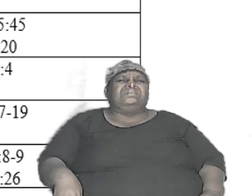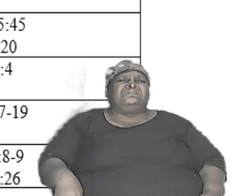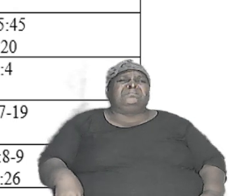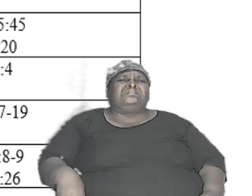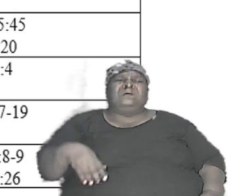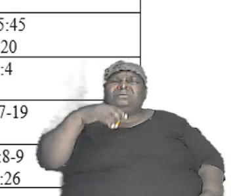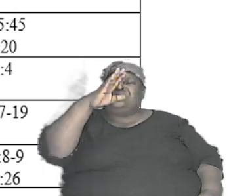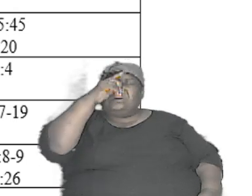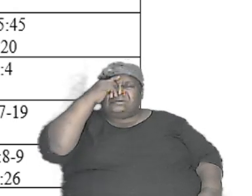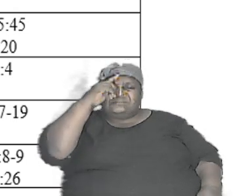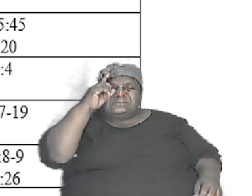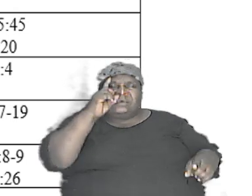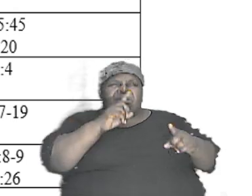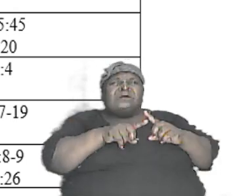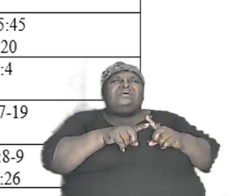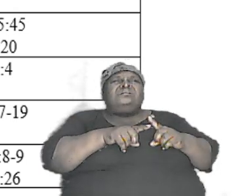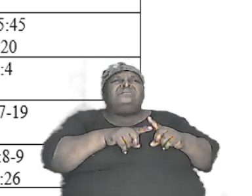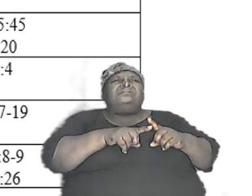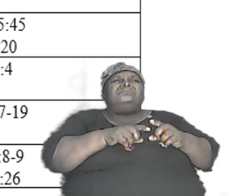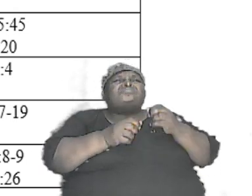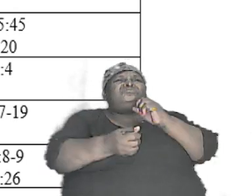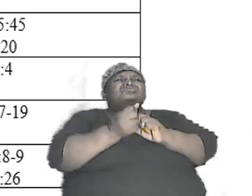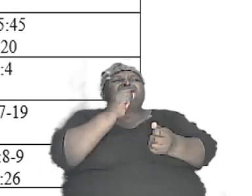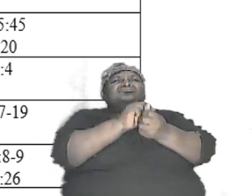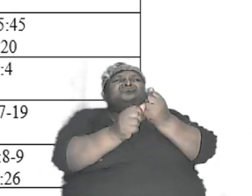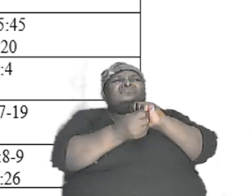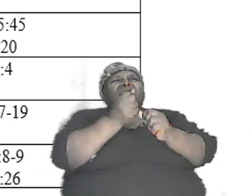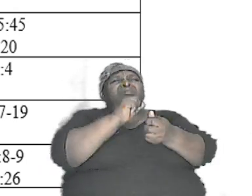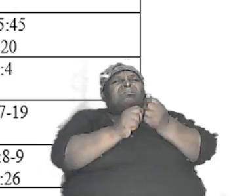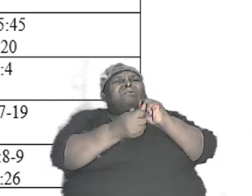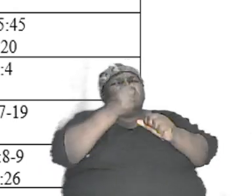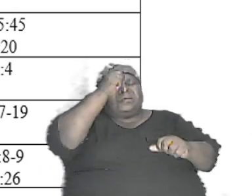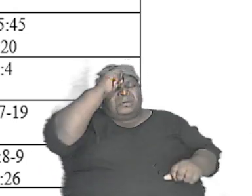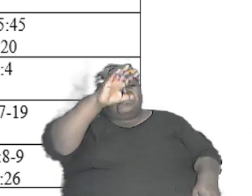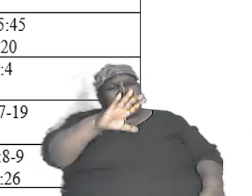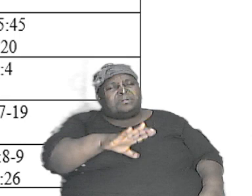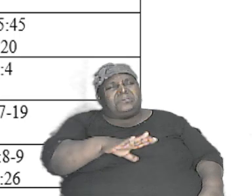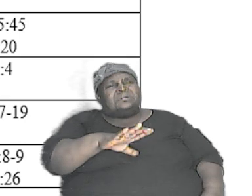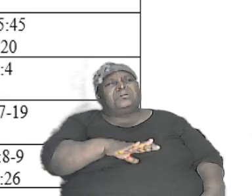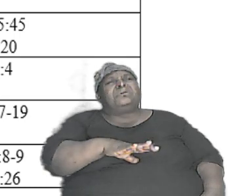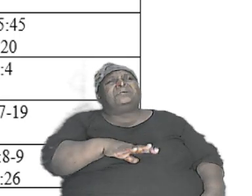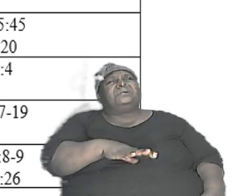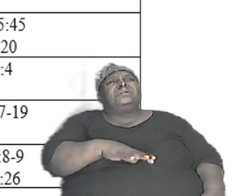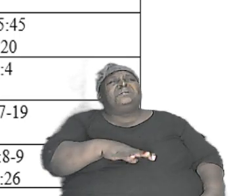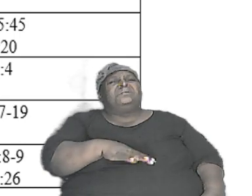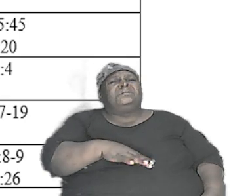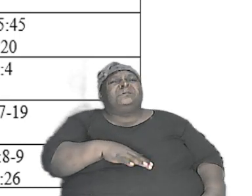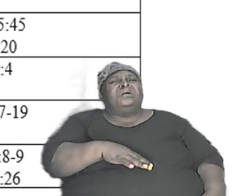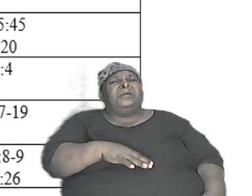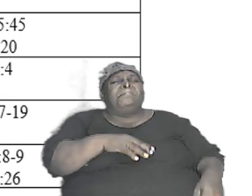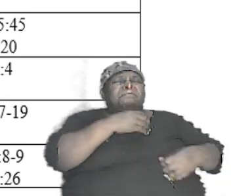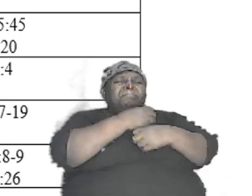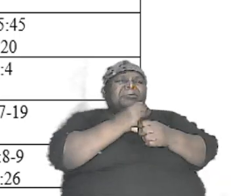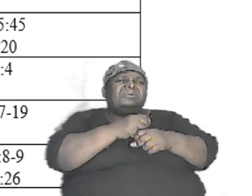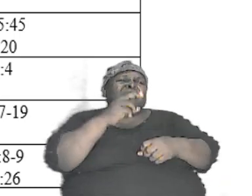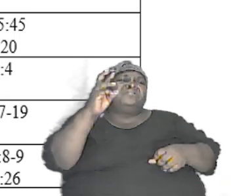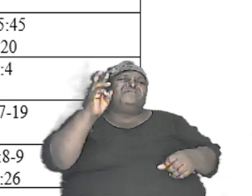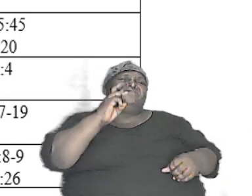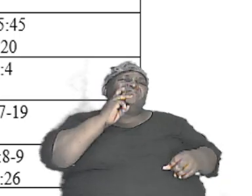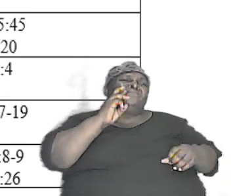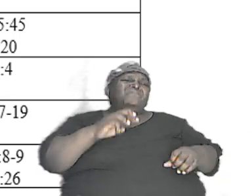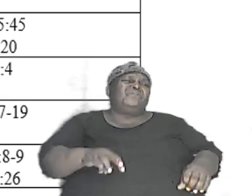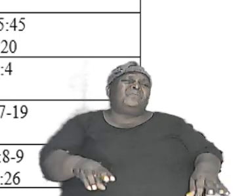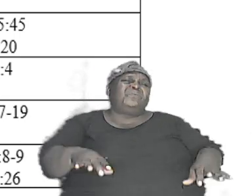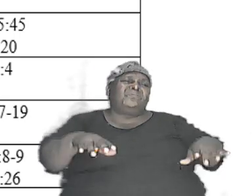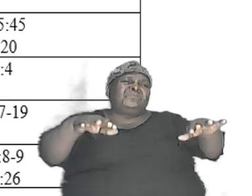God decided to put an end to that and he did and he caused the flood to come the